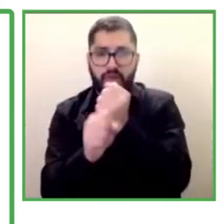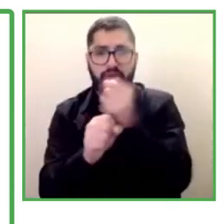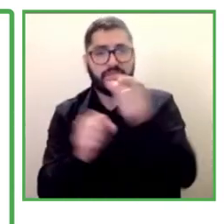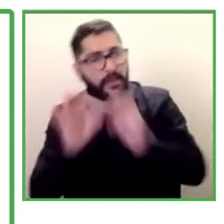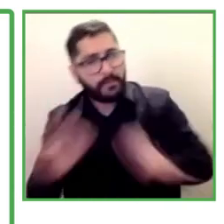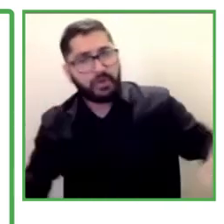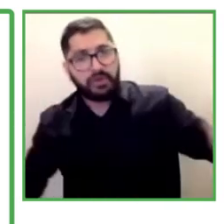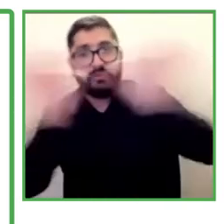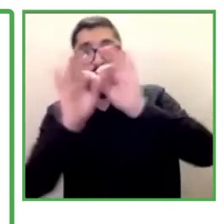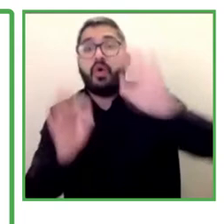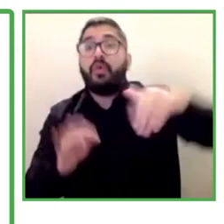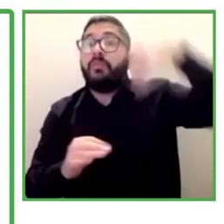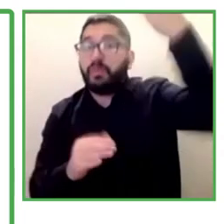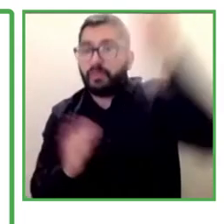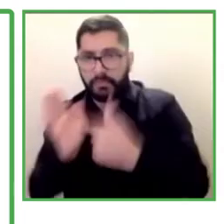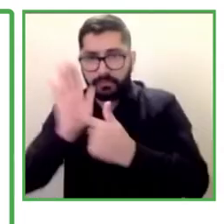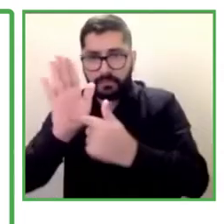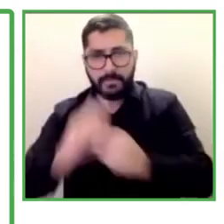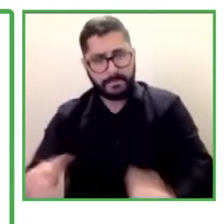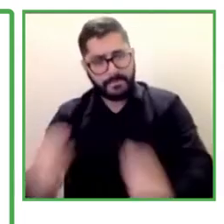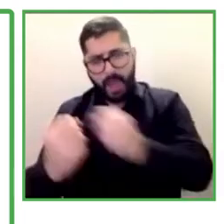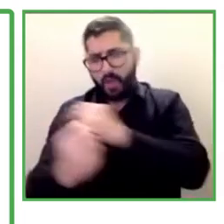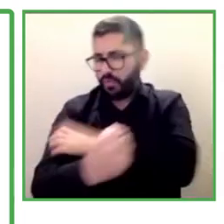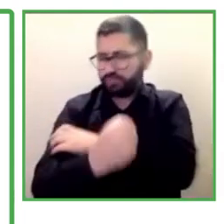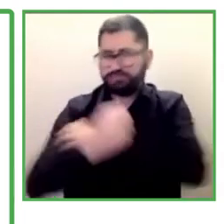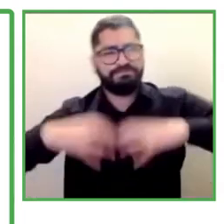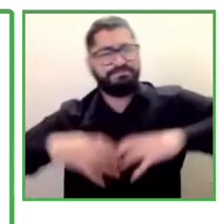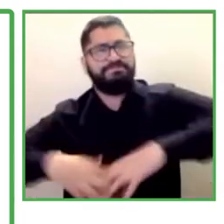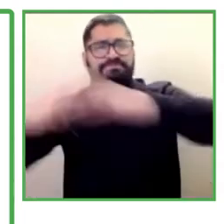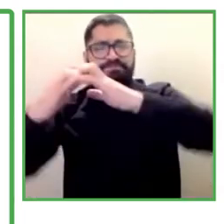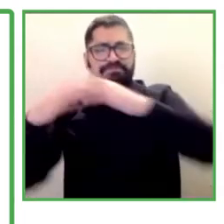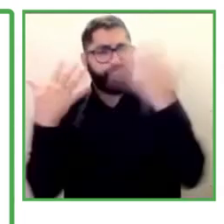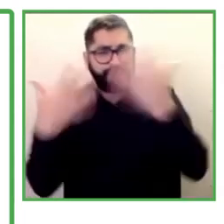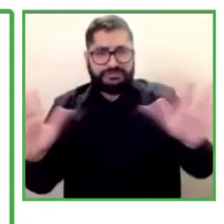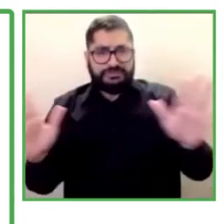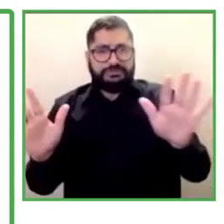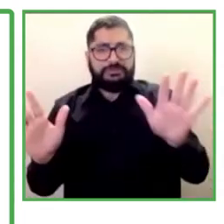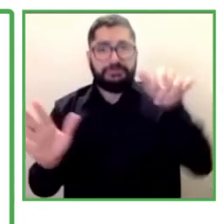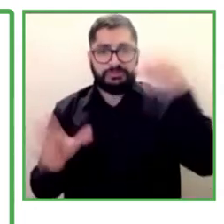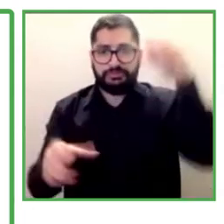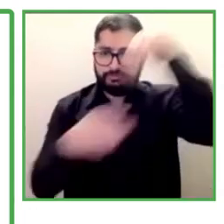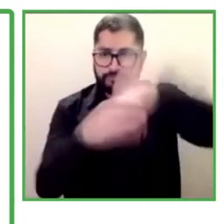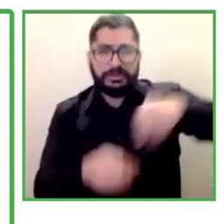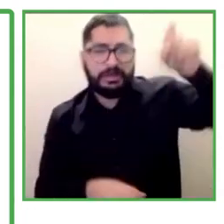we want to boost in the region. I would like to section of the public are